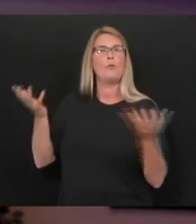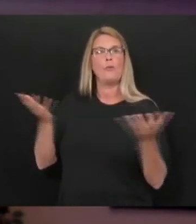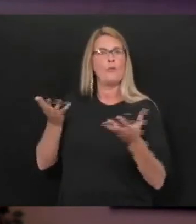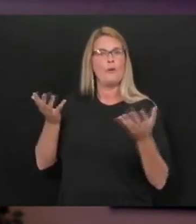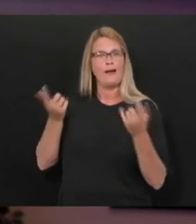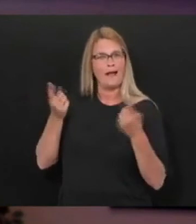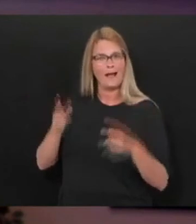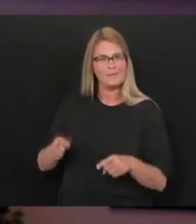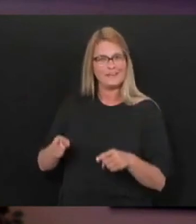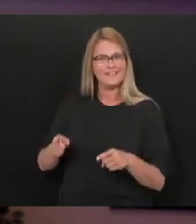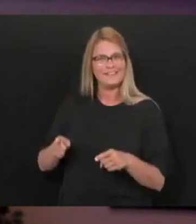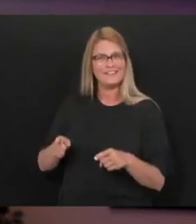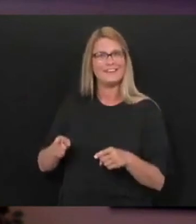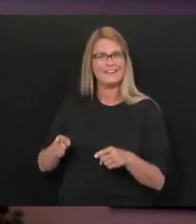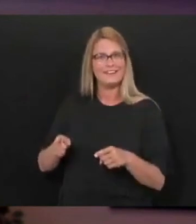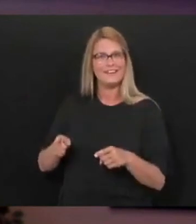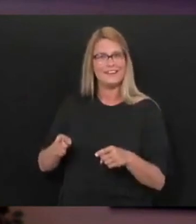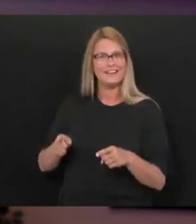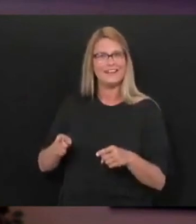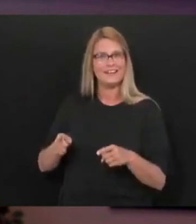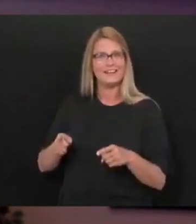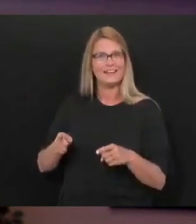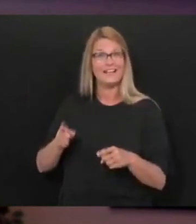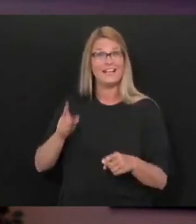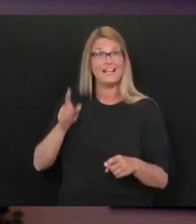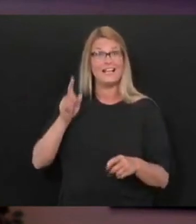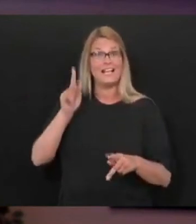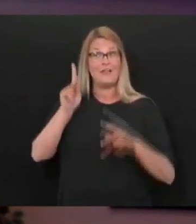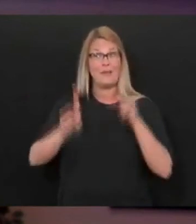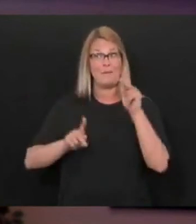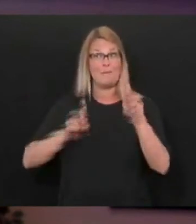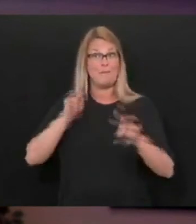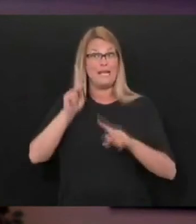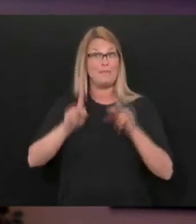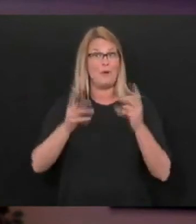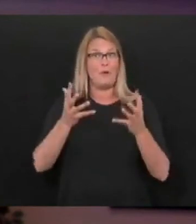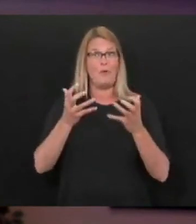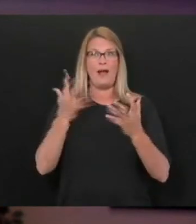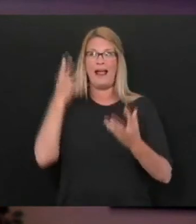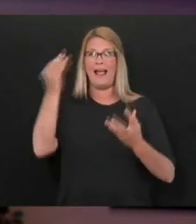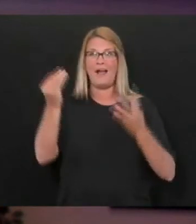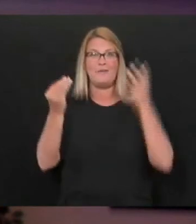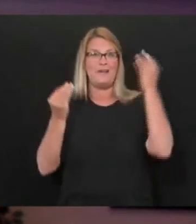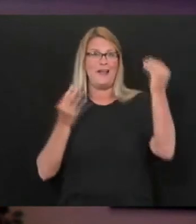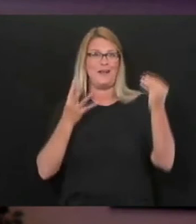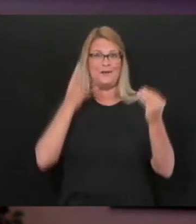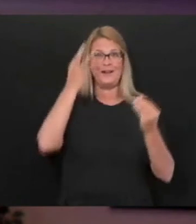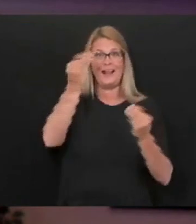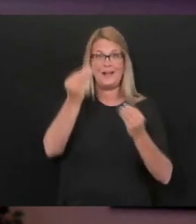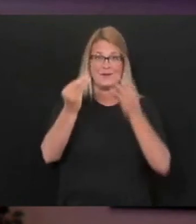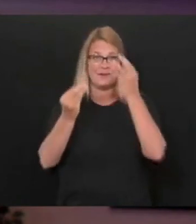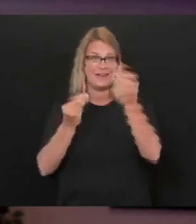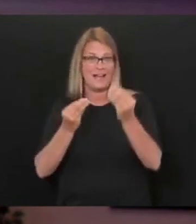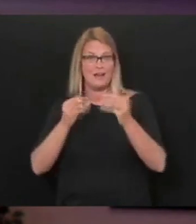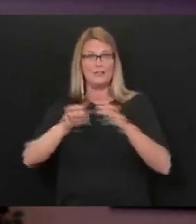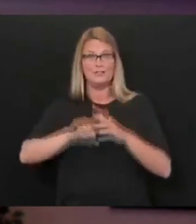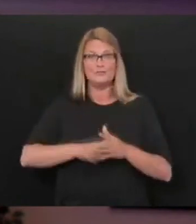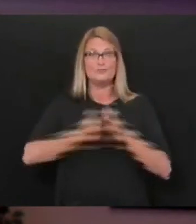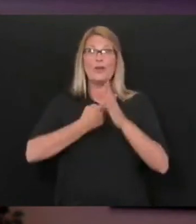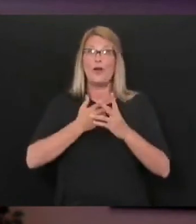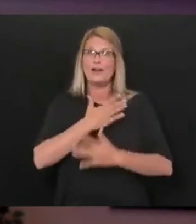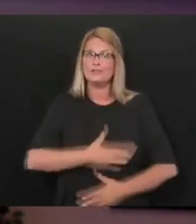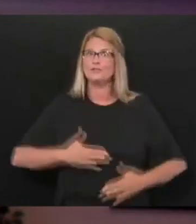movement of the populace to get back out. And start to, you know, and start their